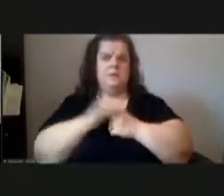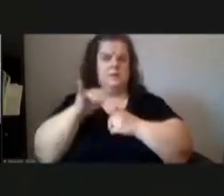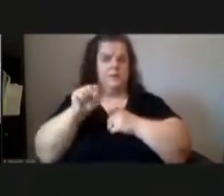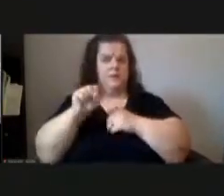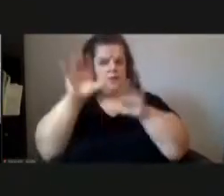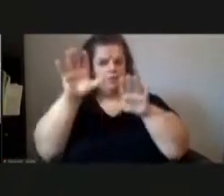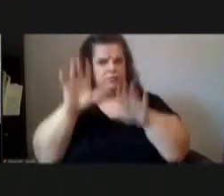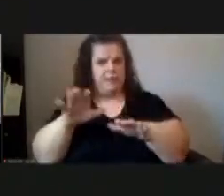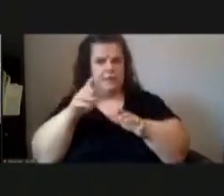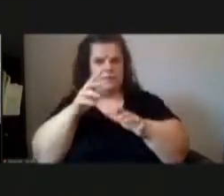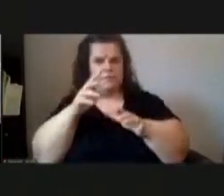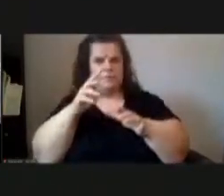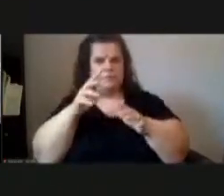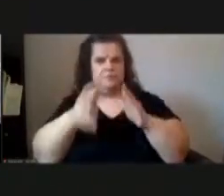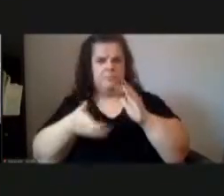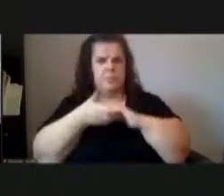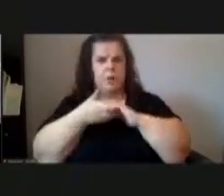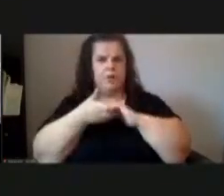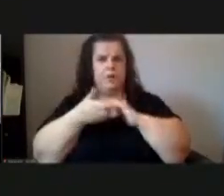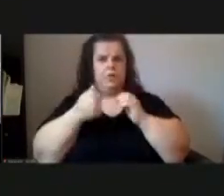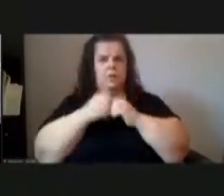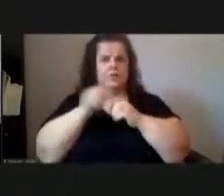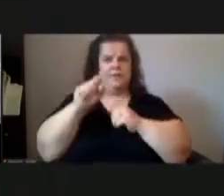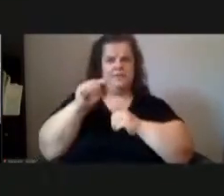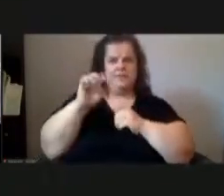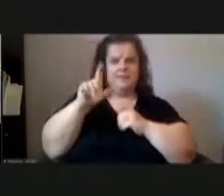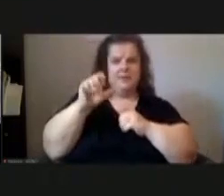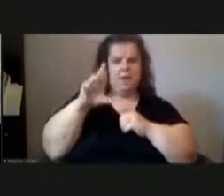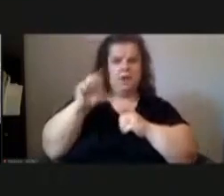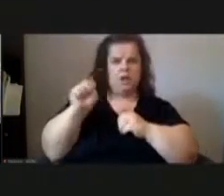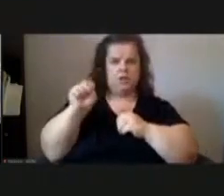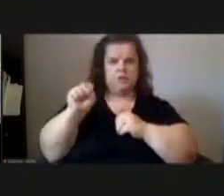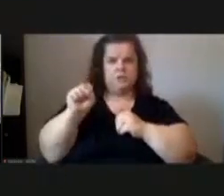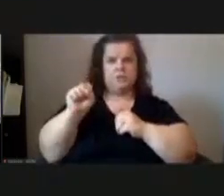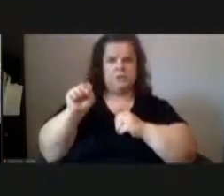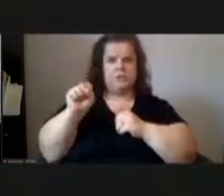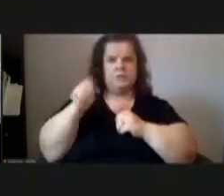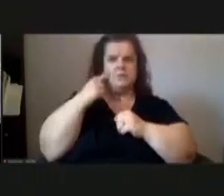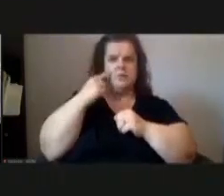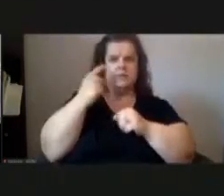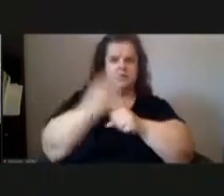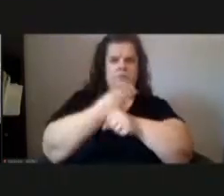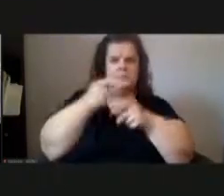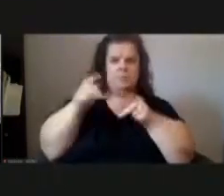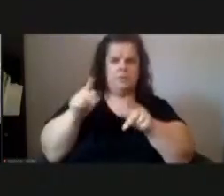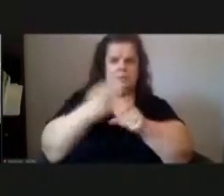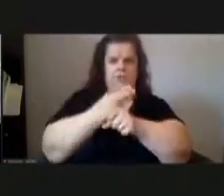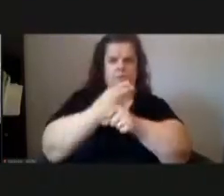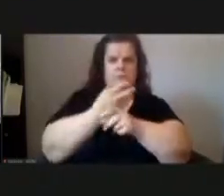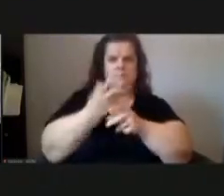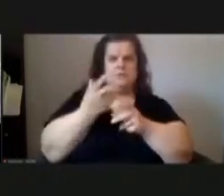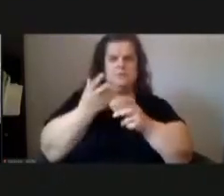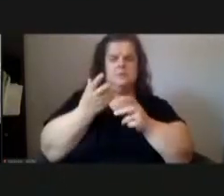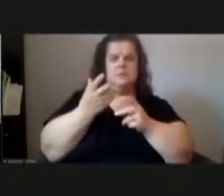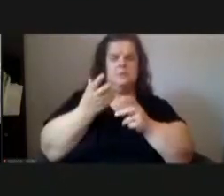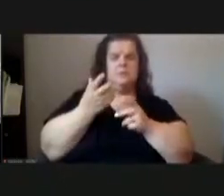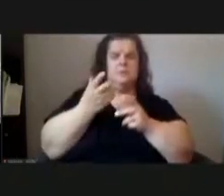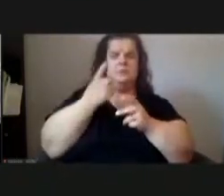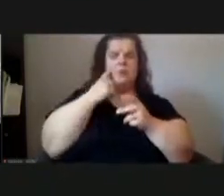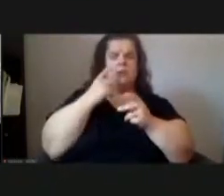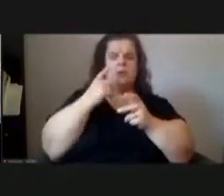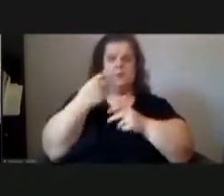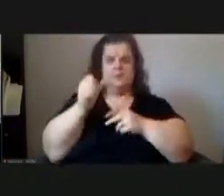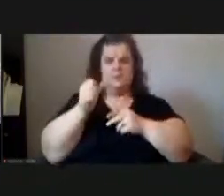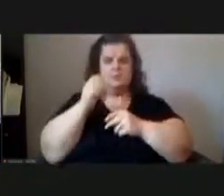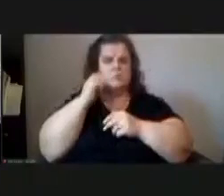the north side steelers on on uh you know getting the permit and use of the oliver high school so